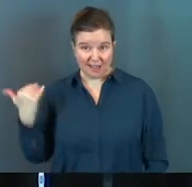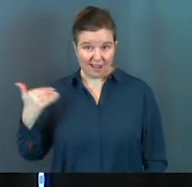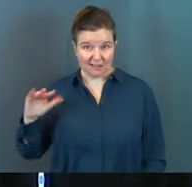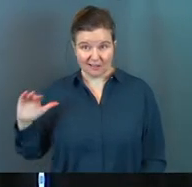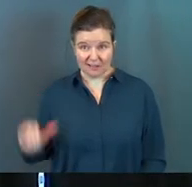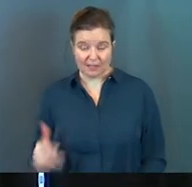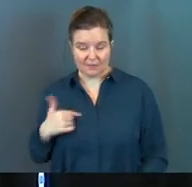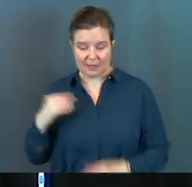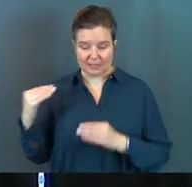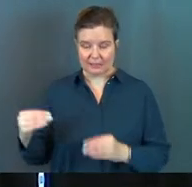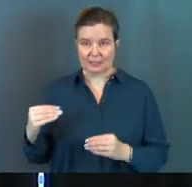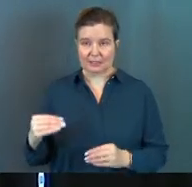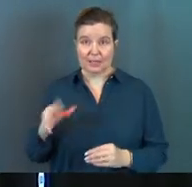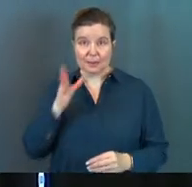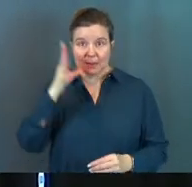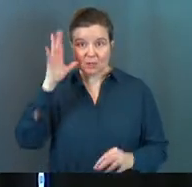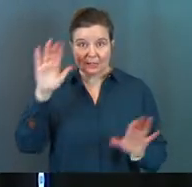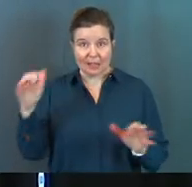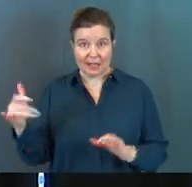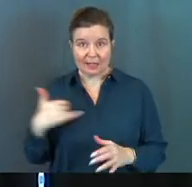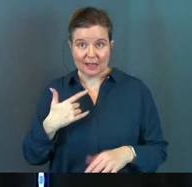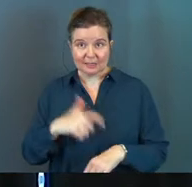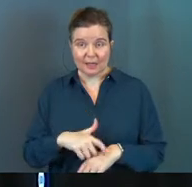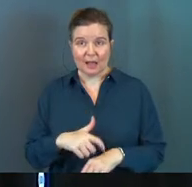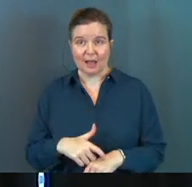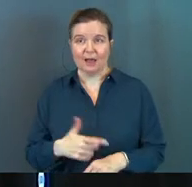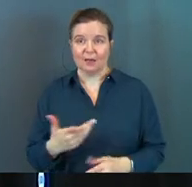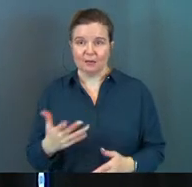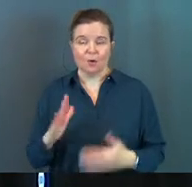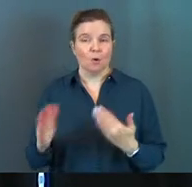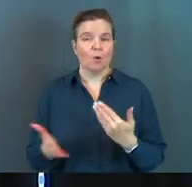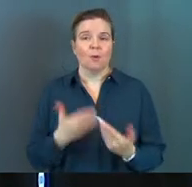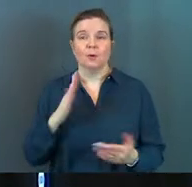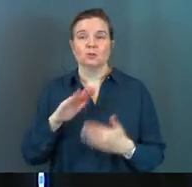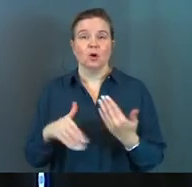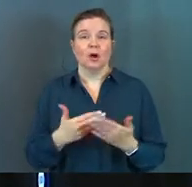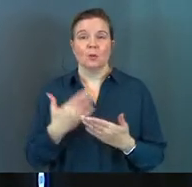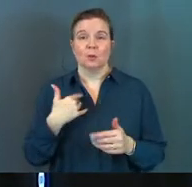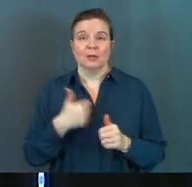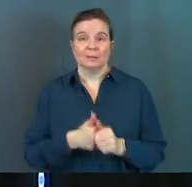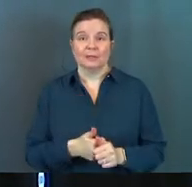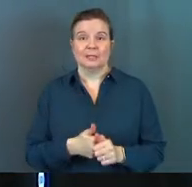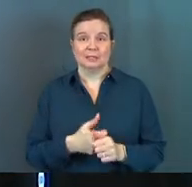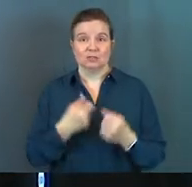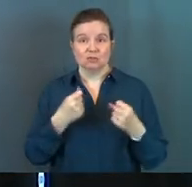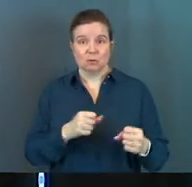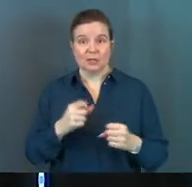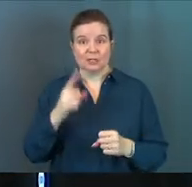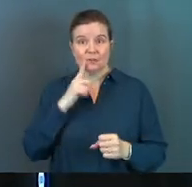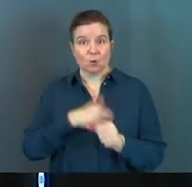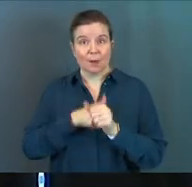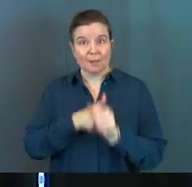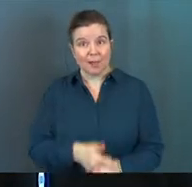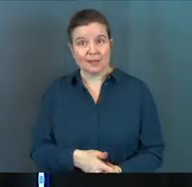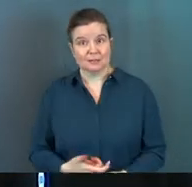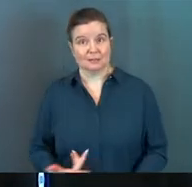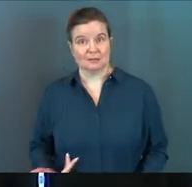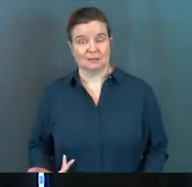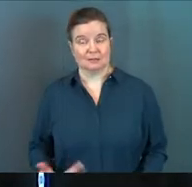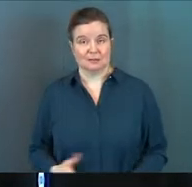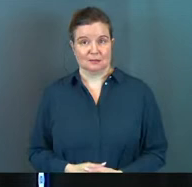if I'd have been teaching parenting classes at that time, almost all of it would have been strategy for compliance.